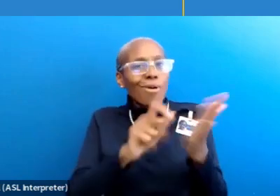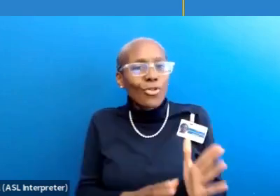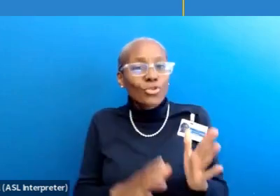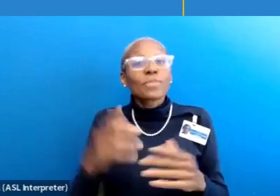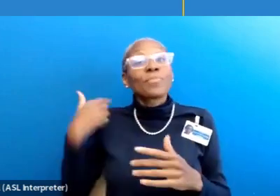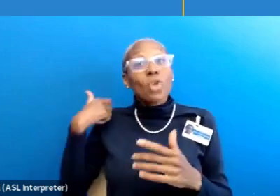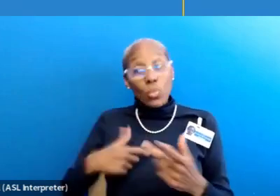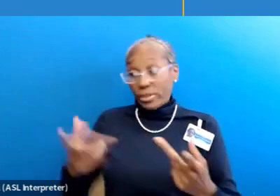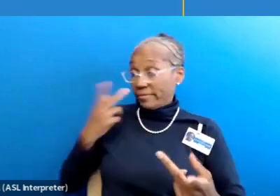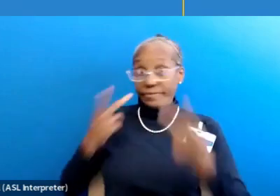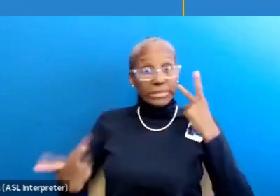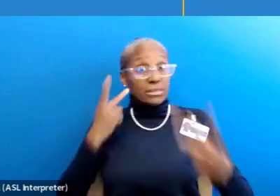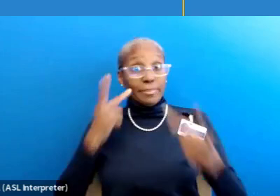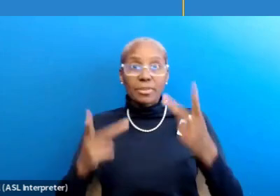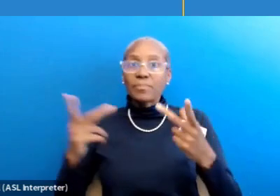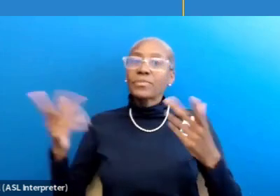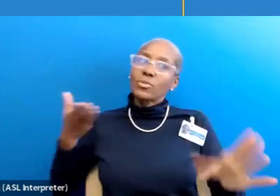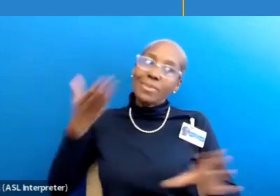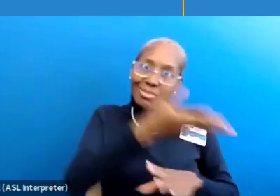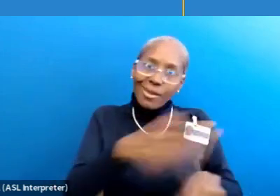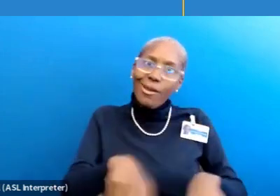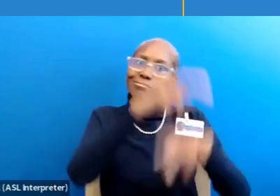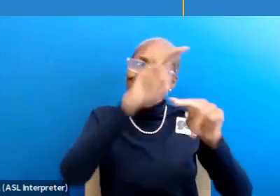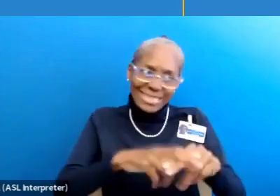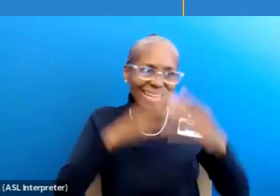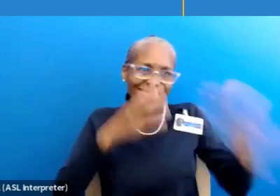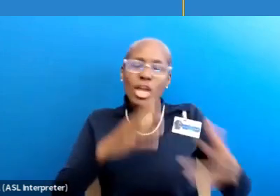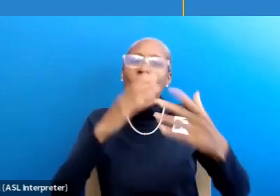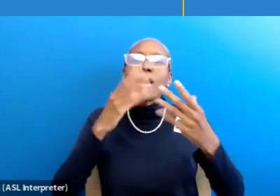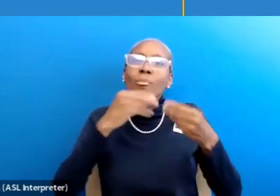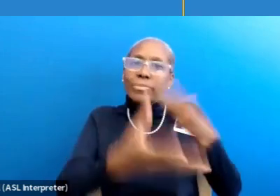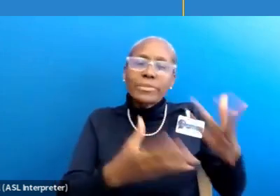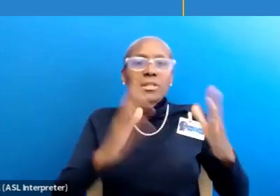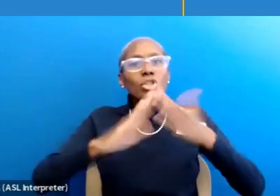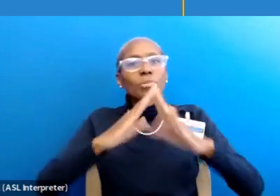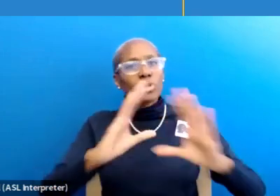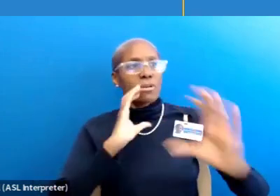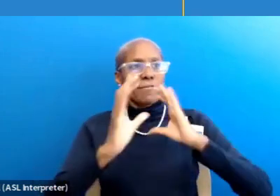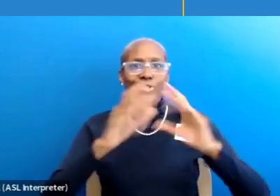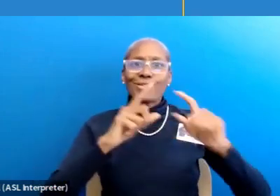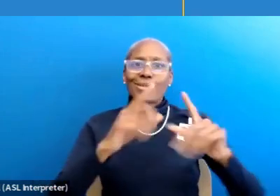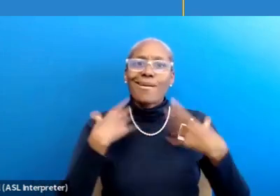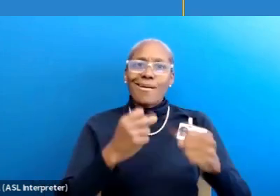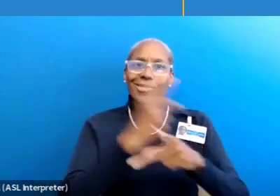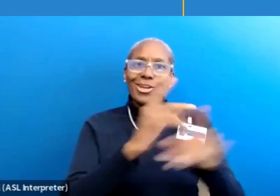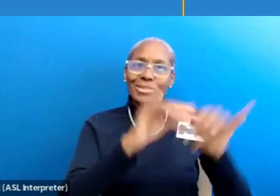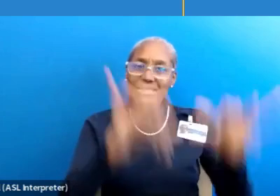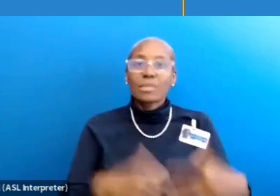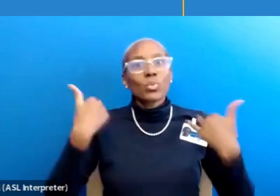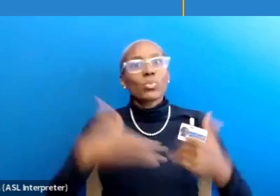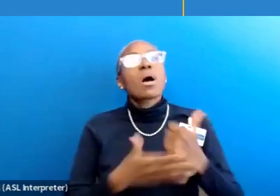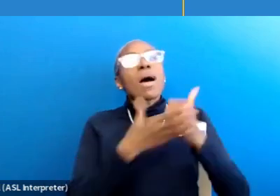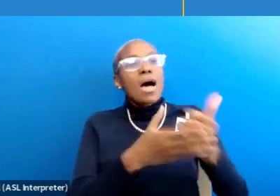as interpreters, having a seat at the table, and contributing to community conversations within a healthcare system, these things help